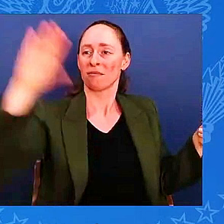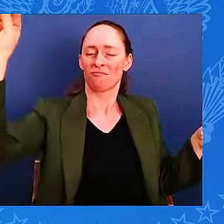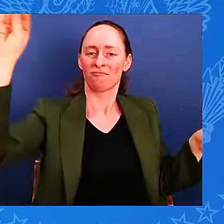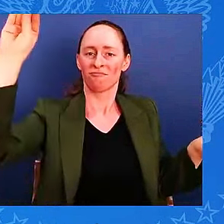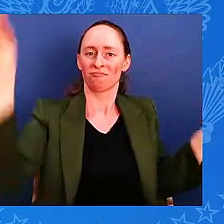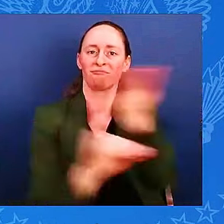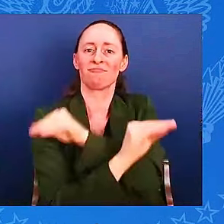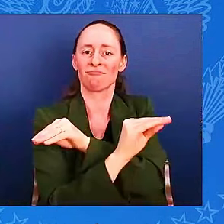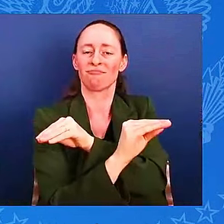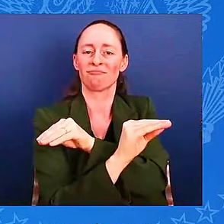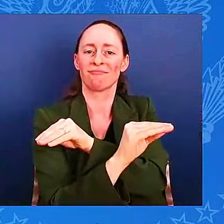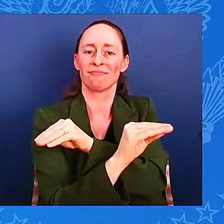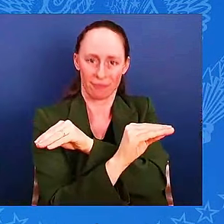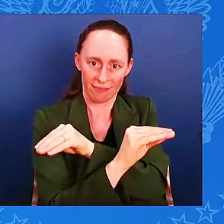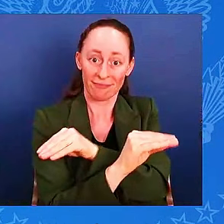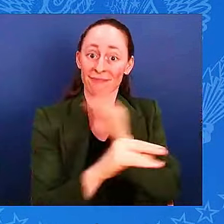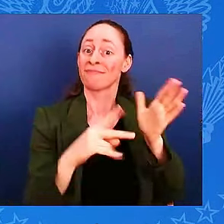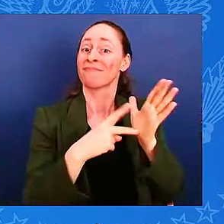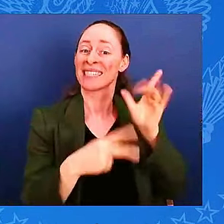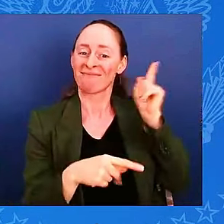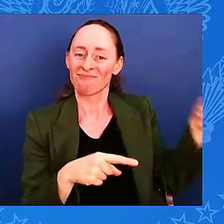for the damages it caused.